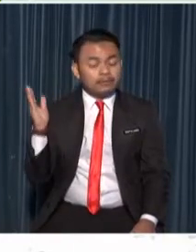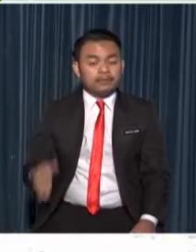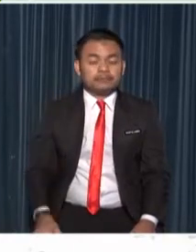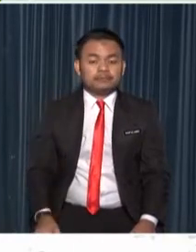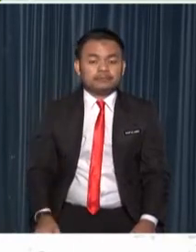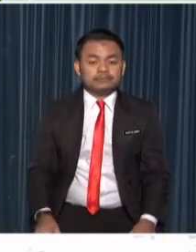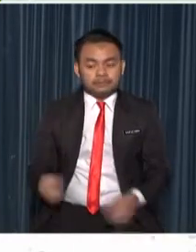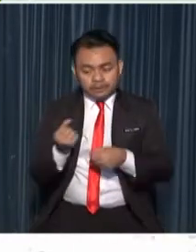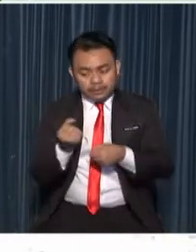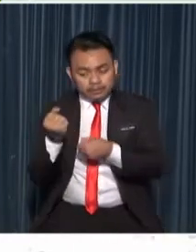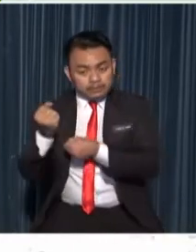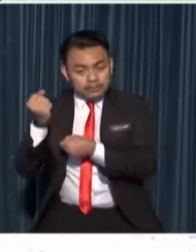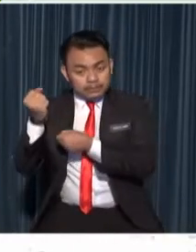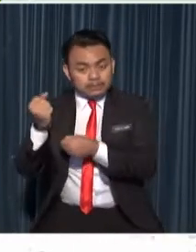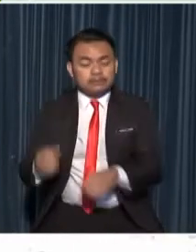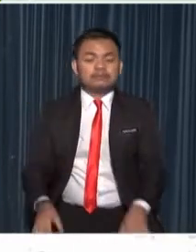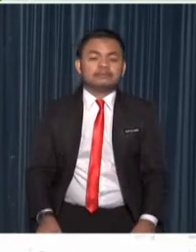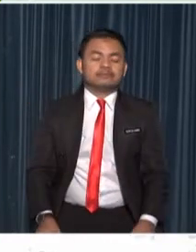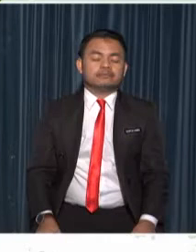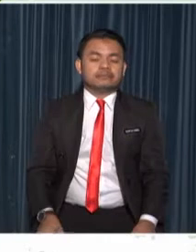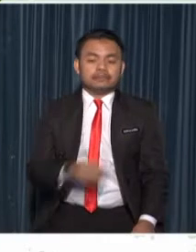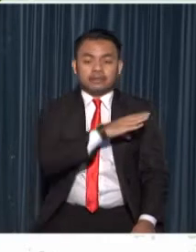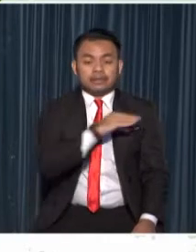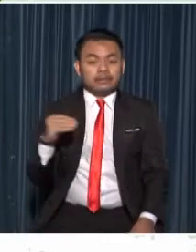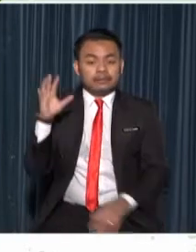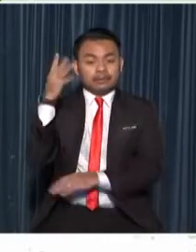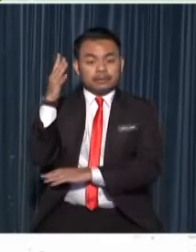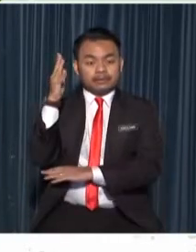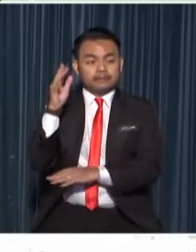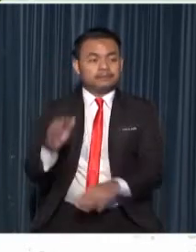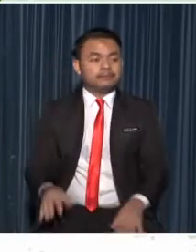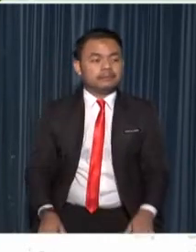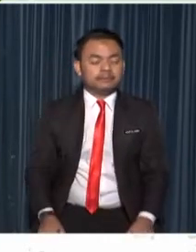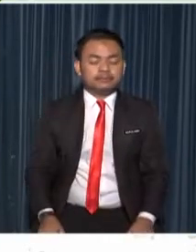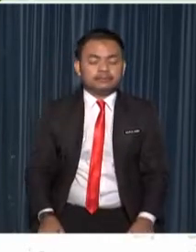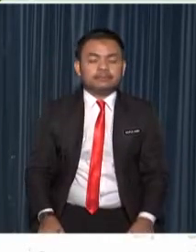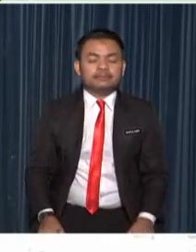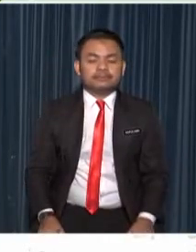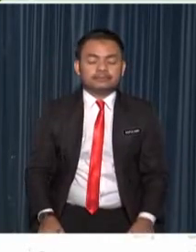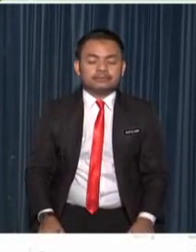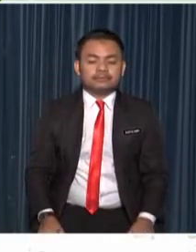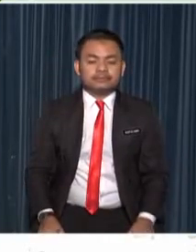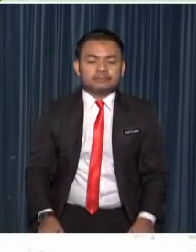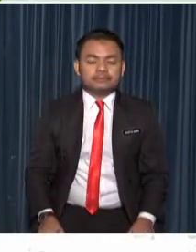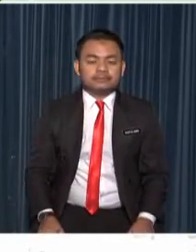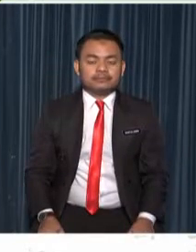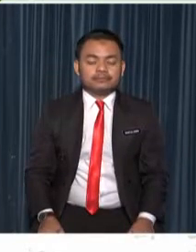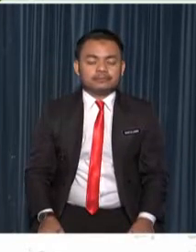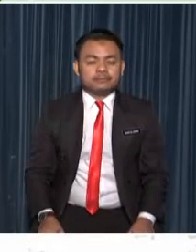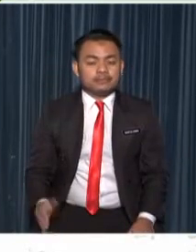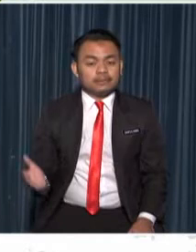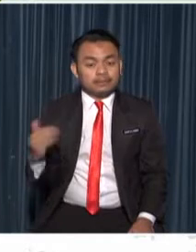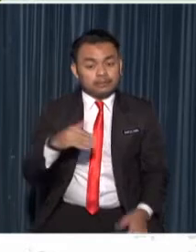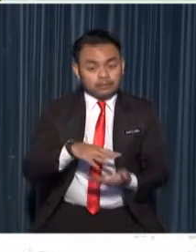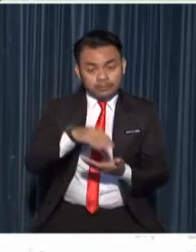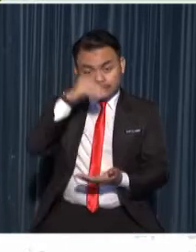rubber trees and paddy plant and paddy let's